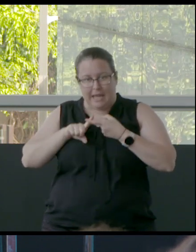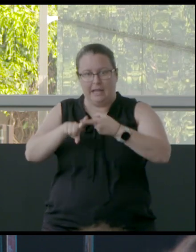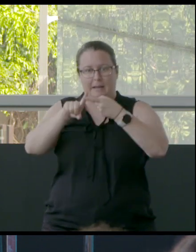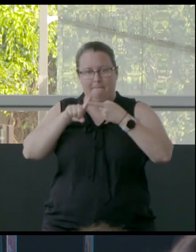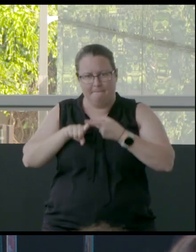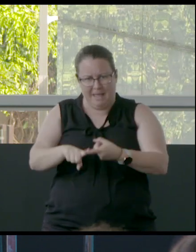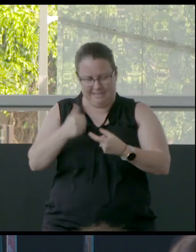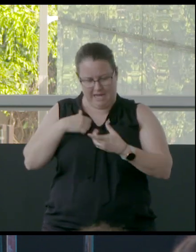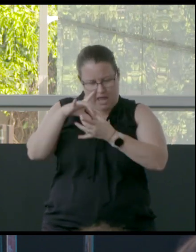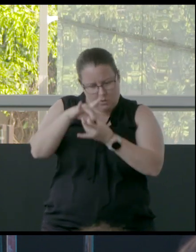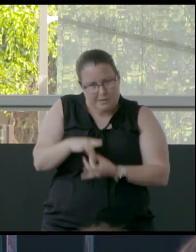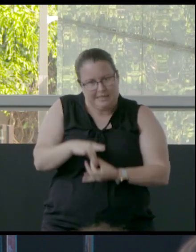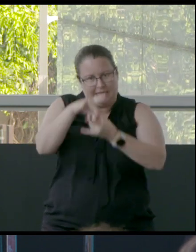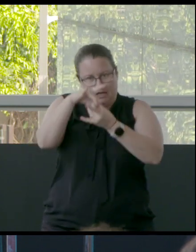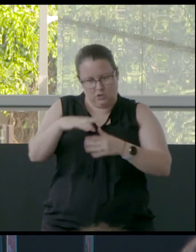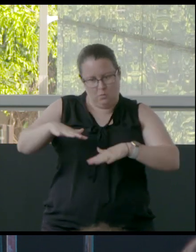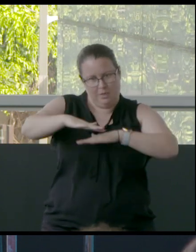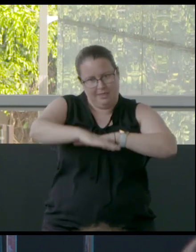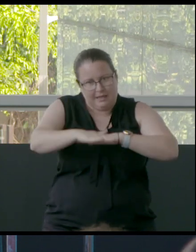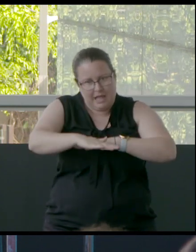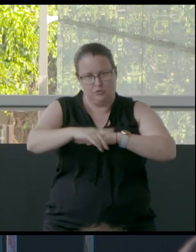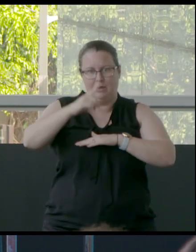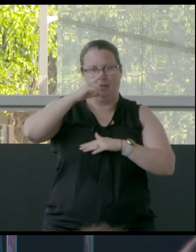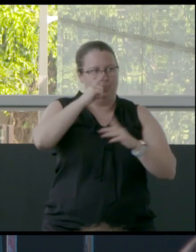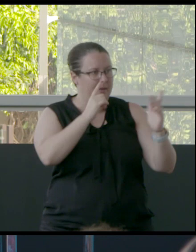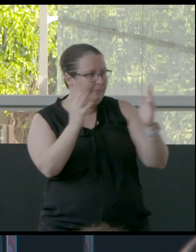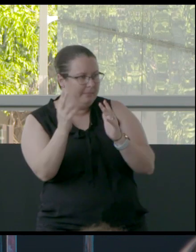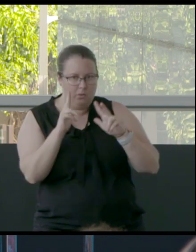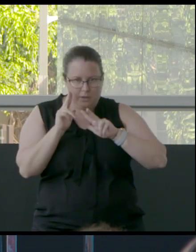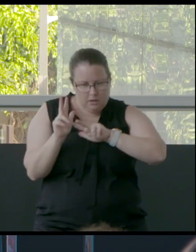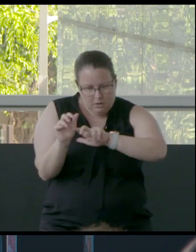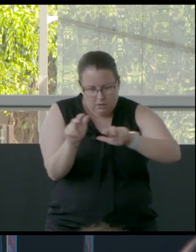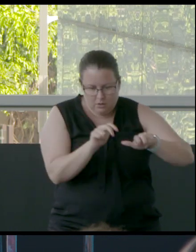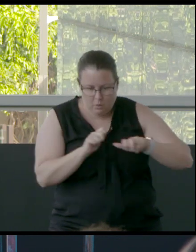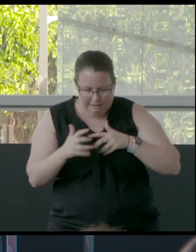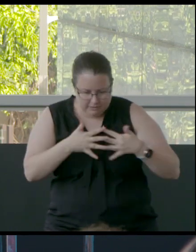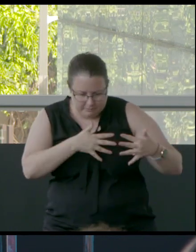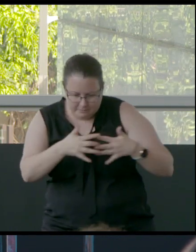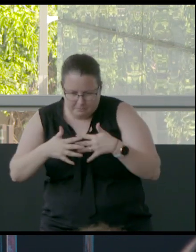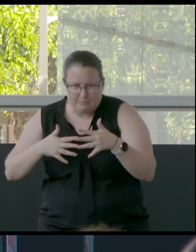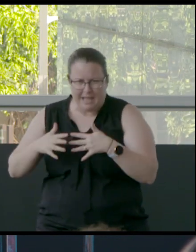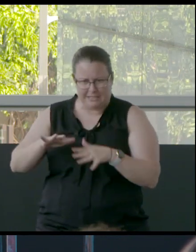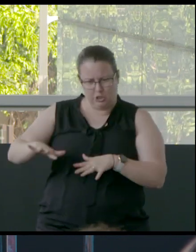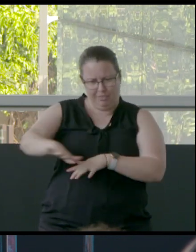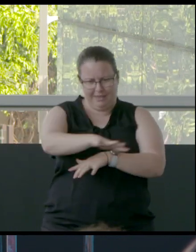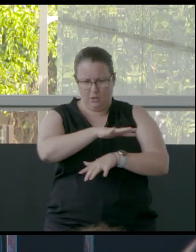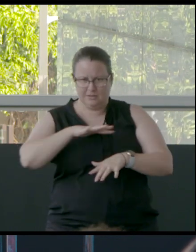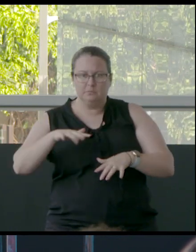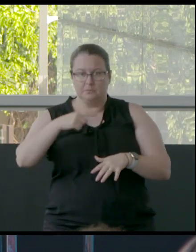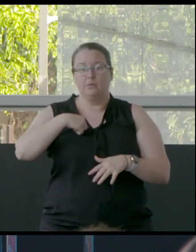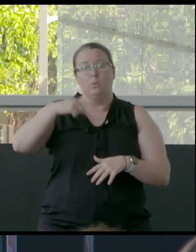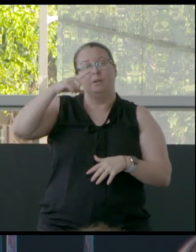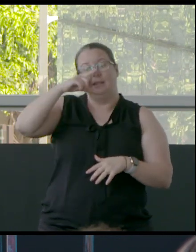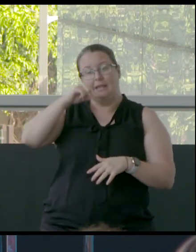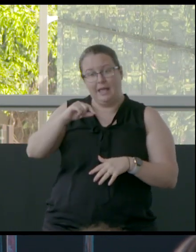deep relationships with our country, with our people, with... And, you know, manage those complex ecosystems. Yes, we can